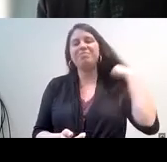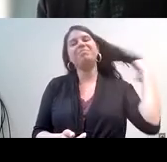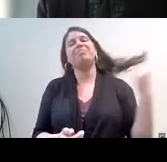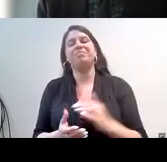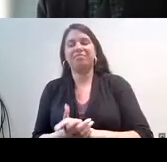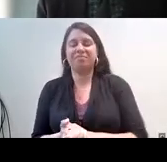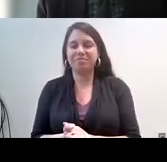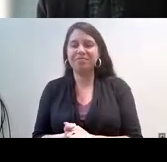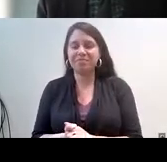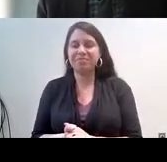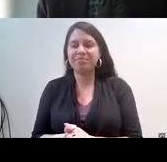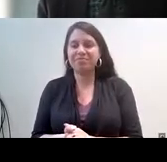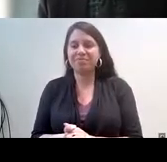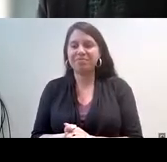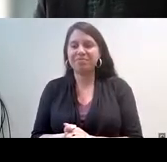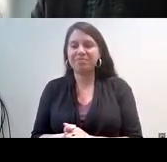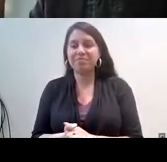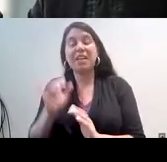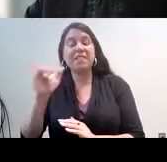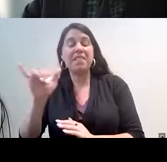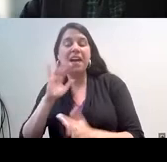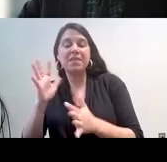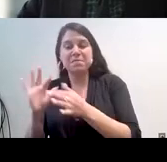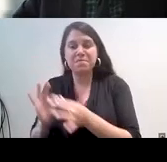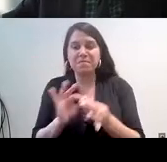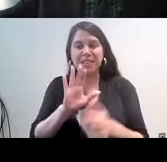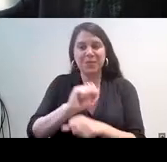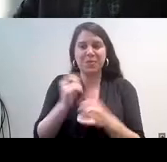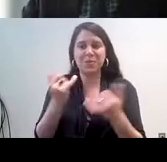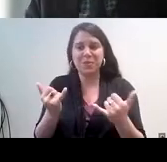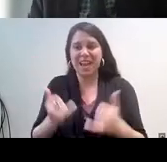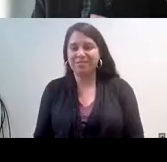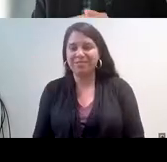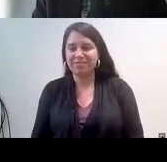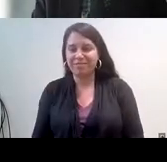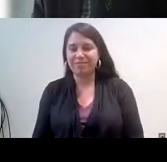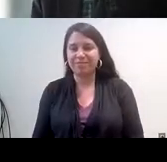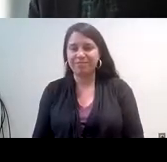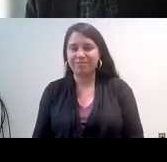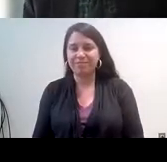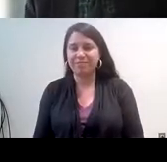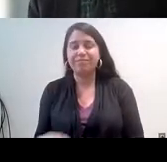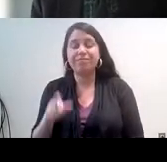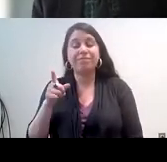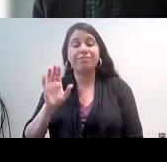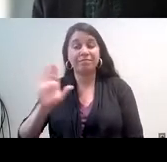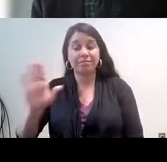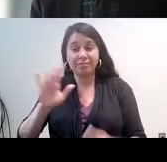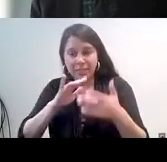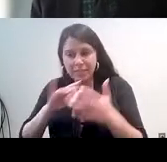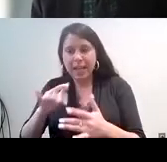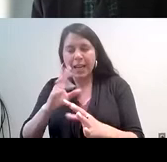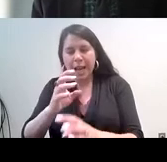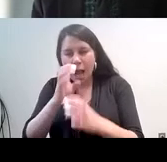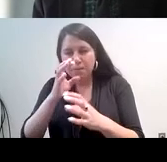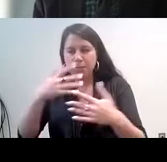that was the source of some of what he will tell us about today. His studies are rigorous, inventive,